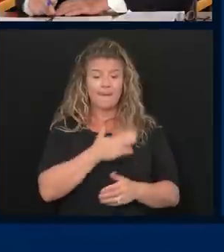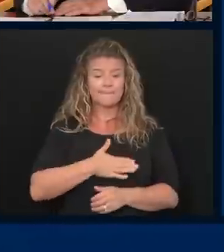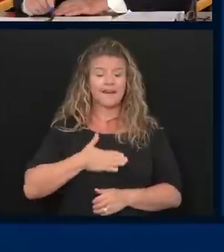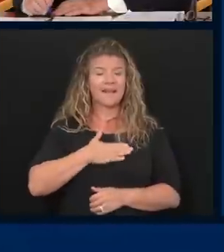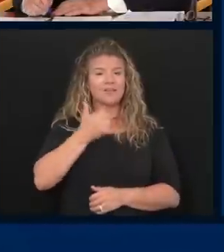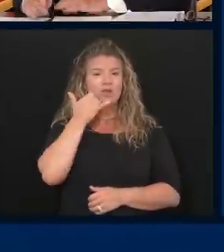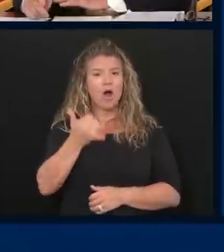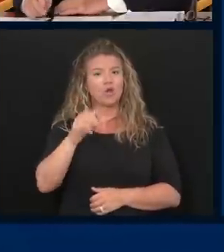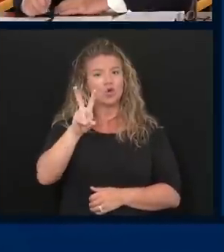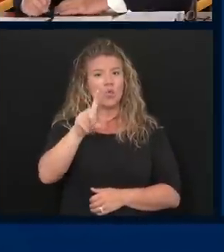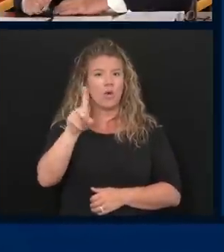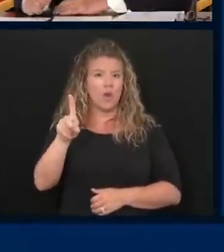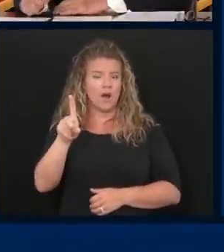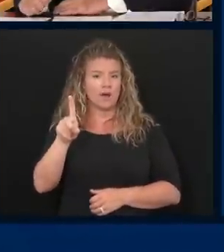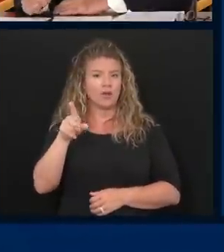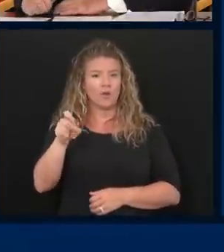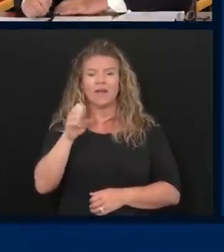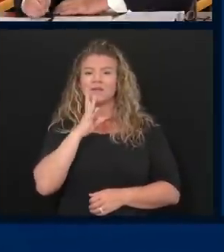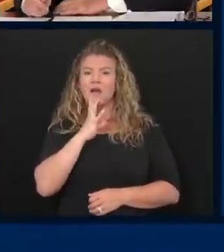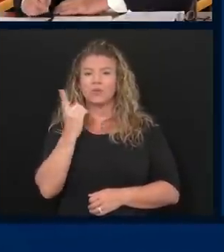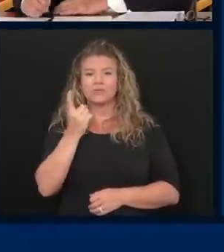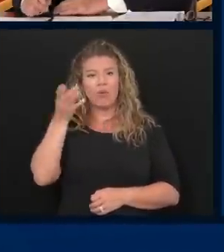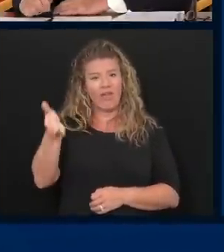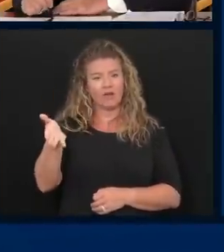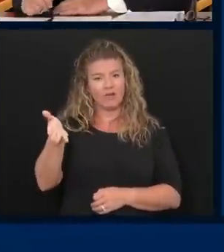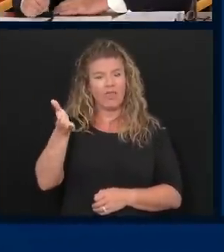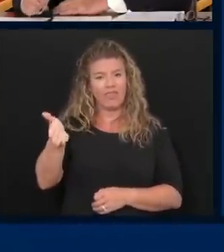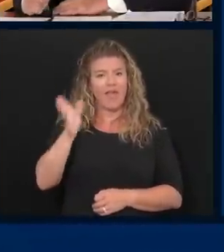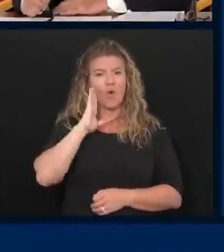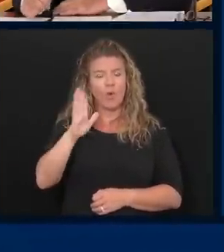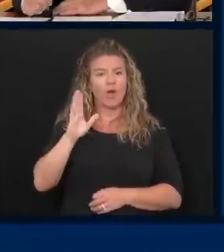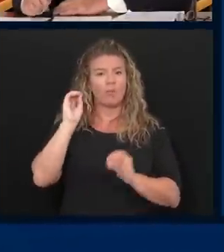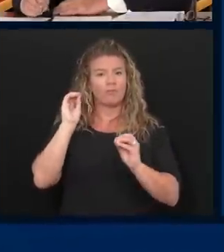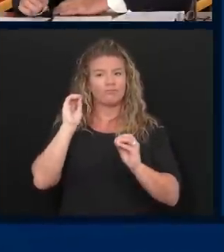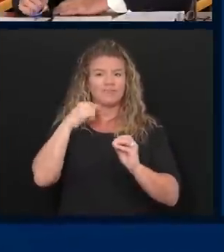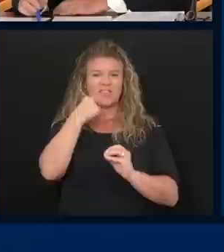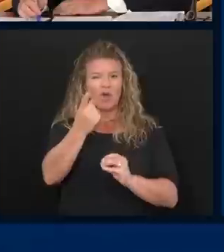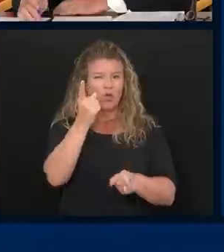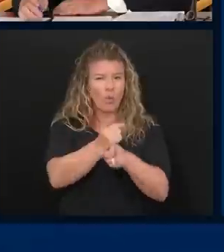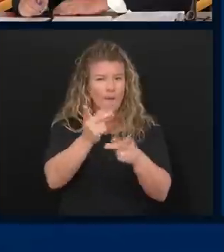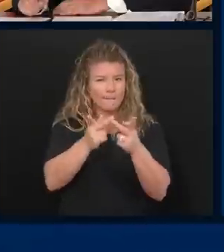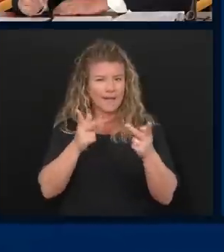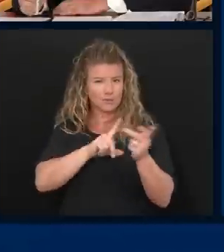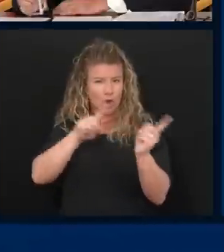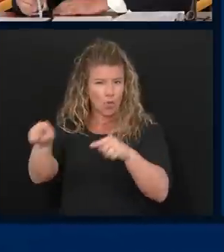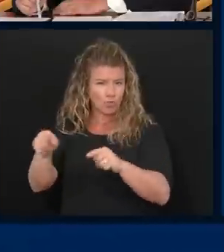dial 2-1-1 and talk to someone there, and they'll move you in the right direction there.